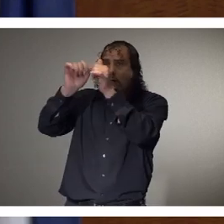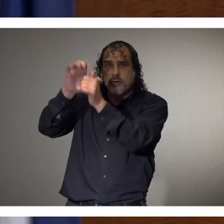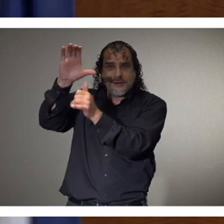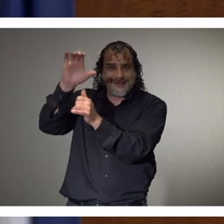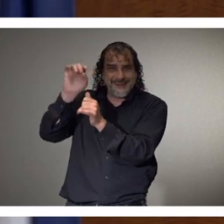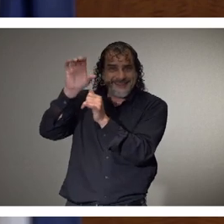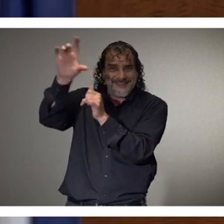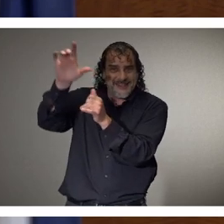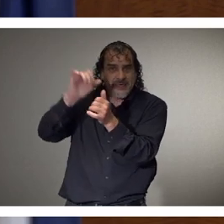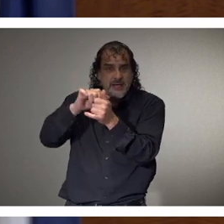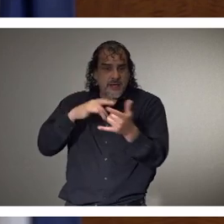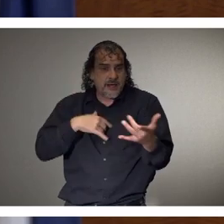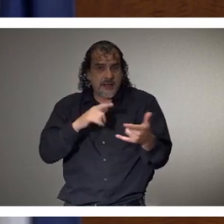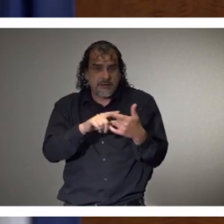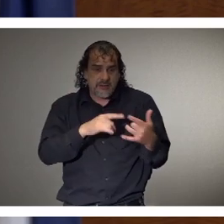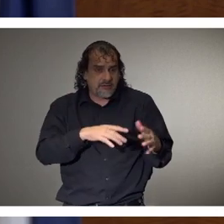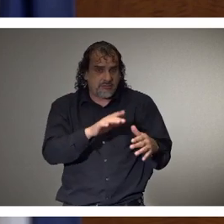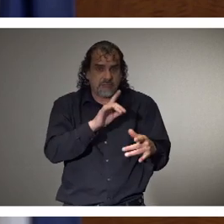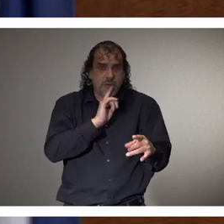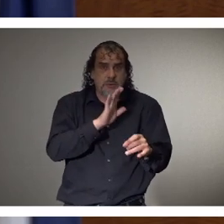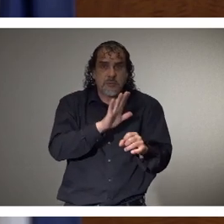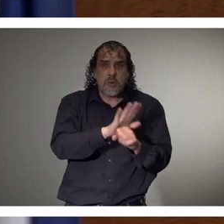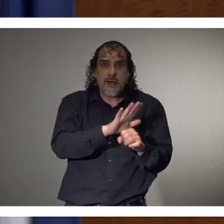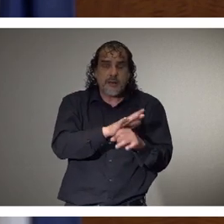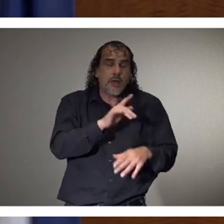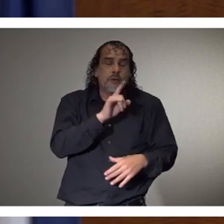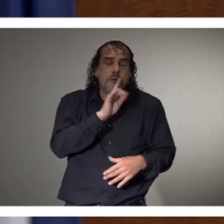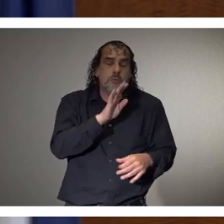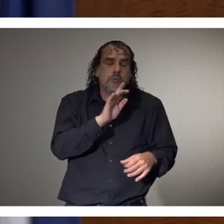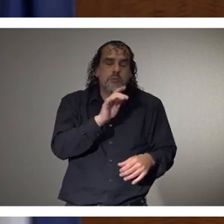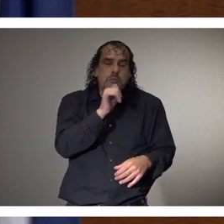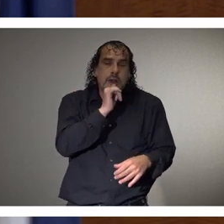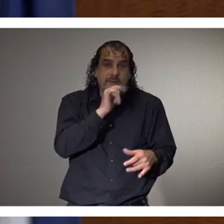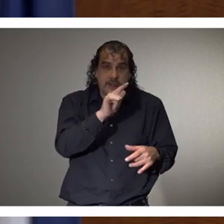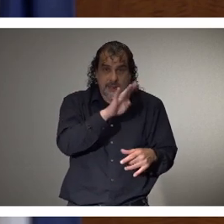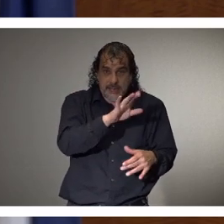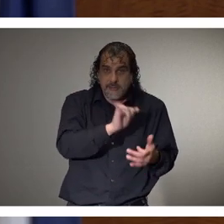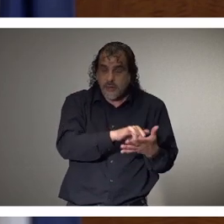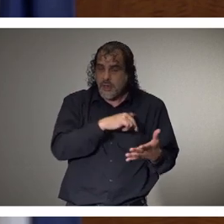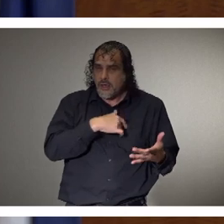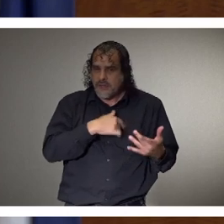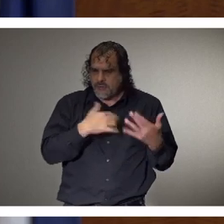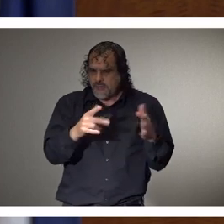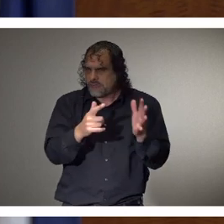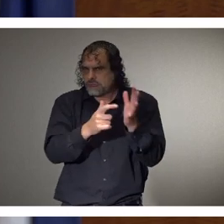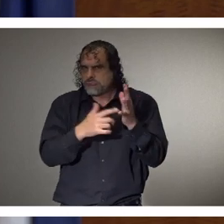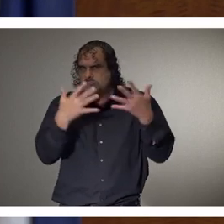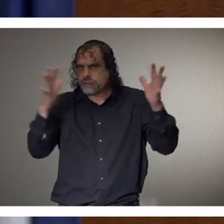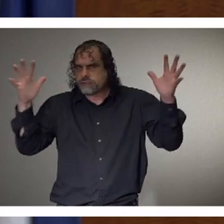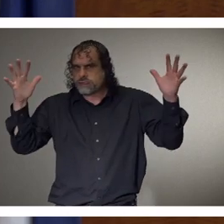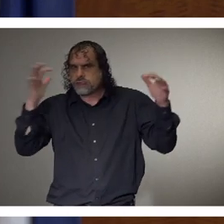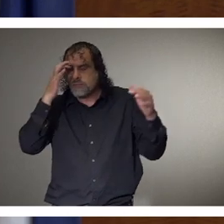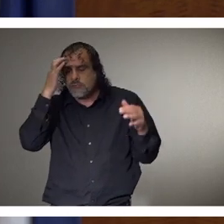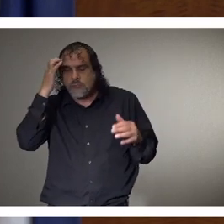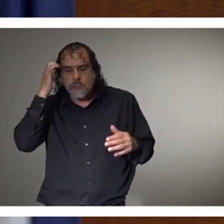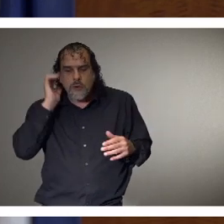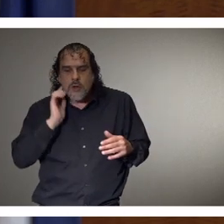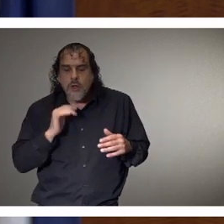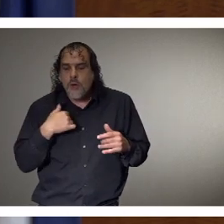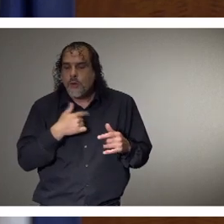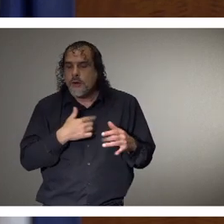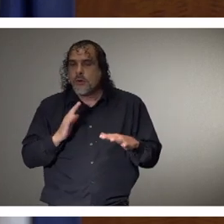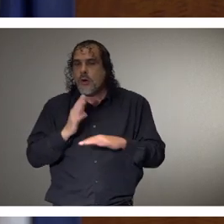and the private labs have met their federal requirements because we aggregate it and send it to them. But that's critically important. We were over 21